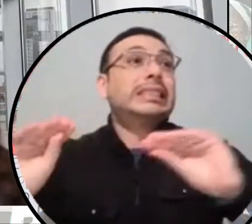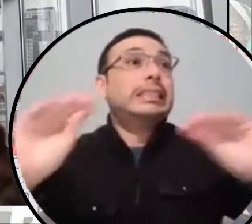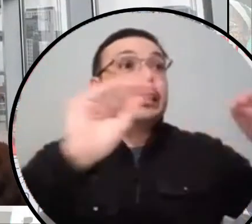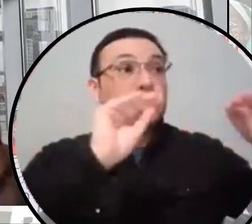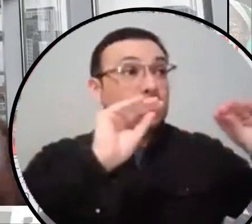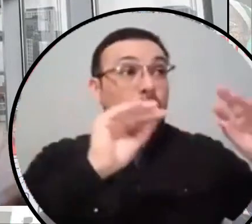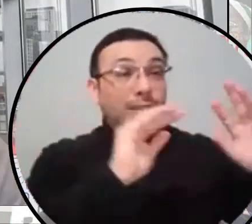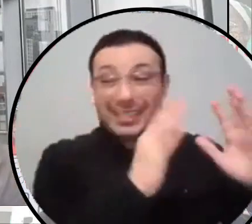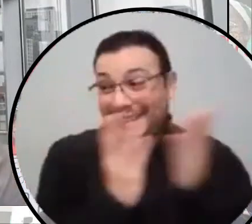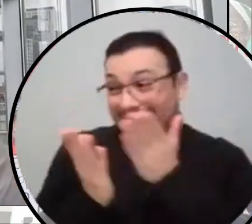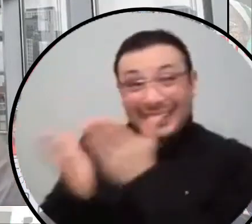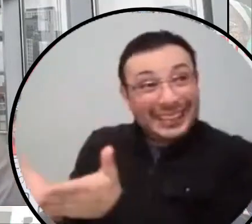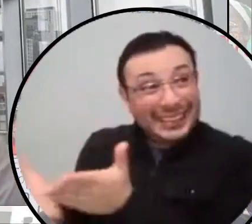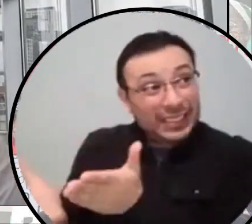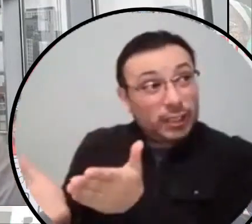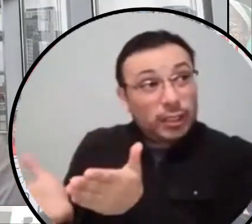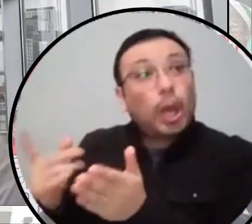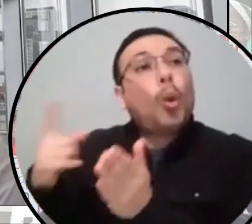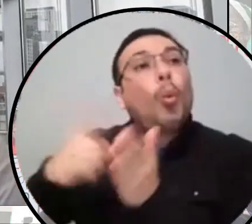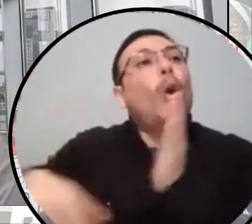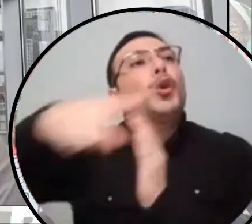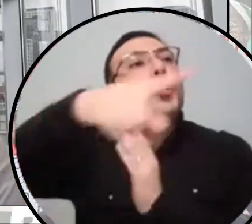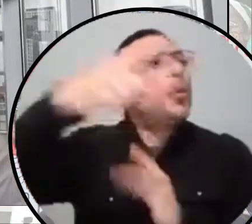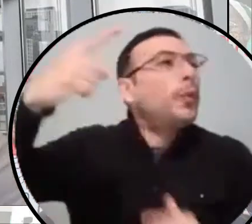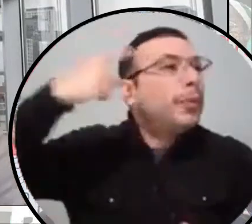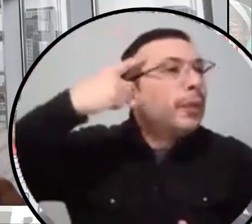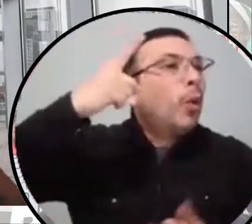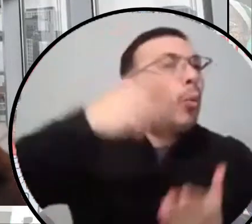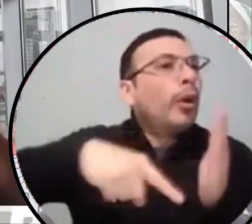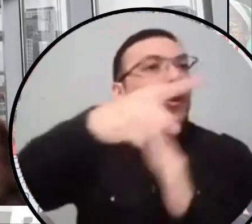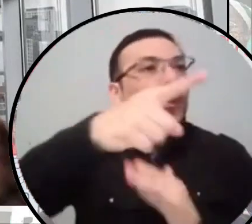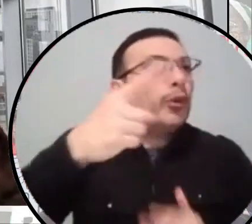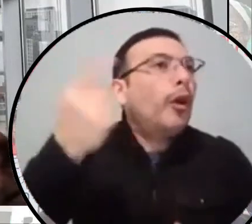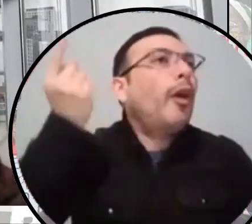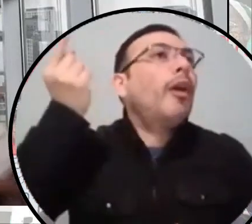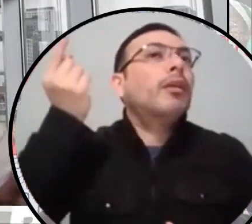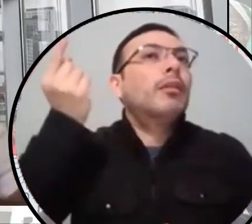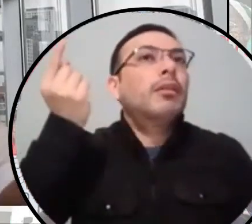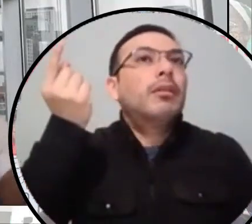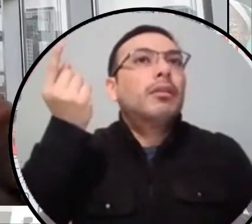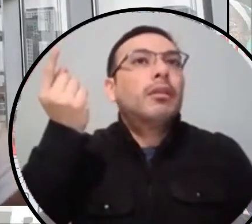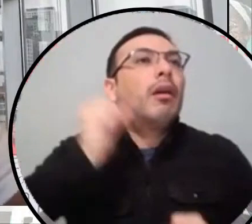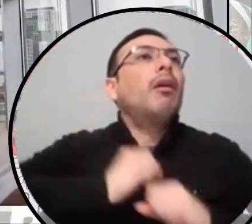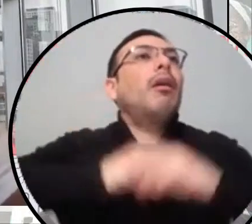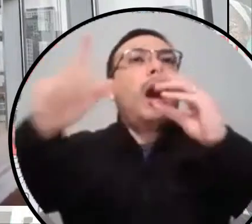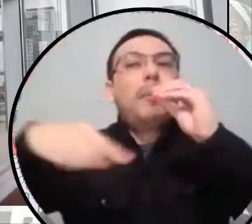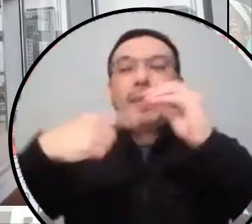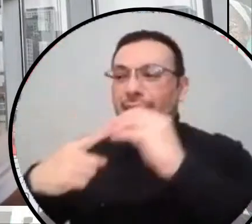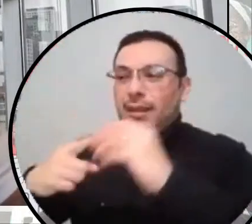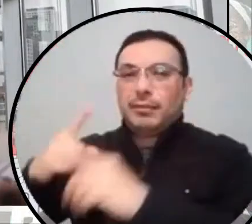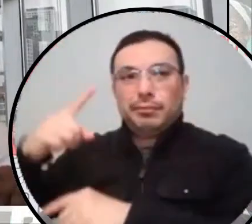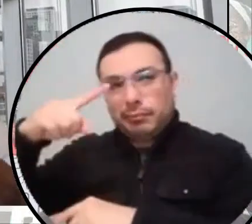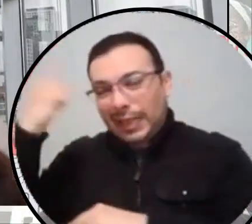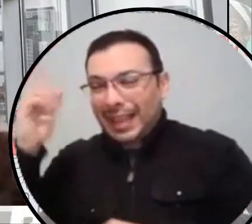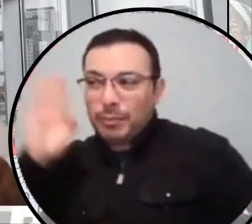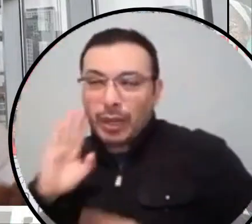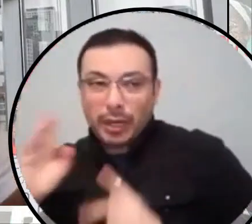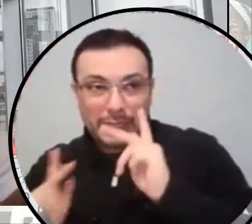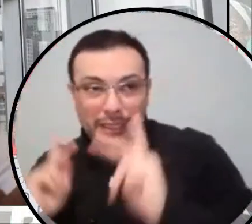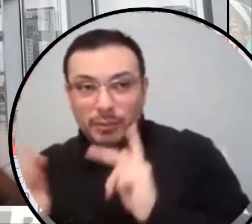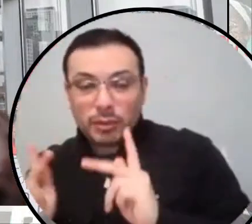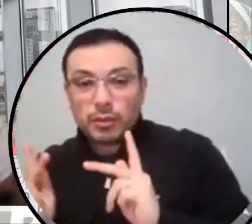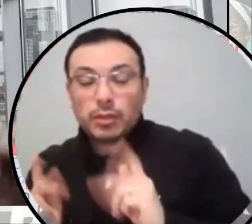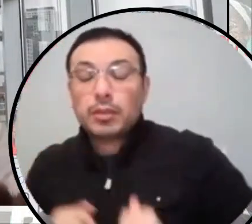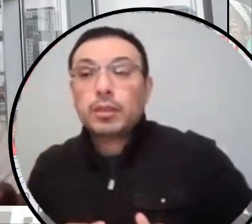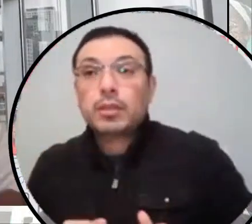incarcerated by black and brown folks. It's, it's, and you know, it's about being able to change the metrics because the metrics that we use now, uh, are metrics